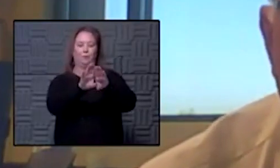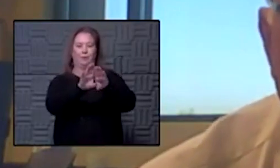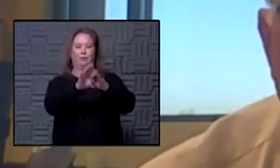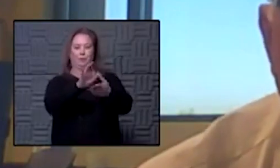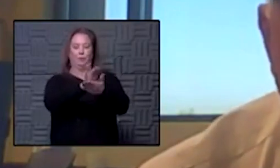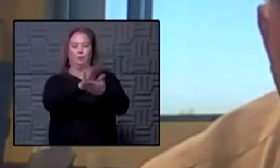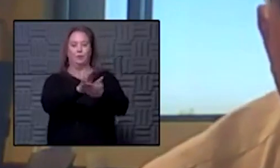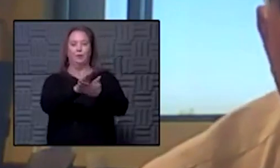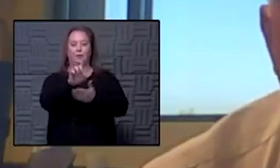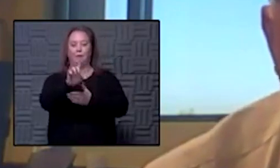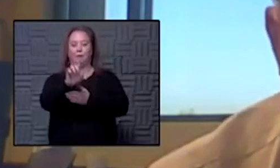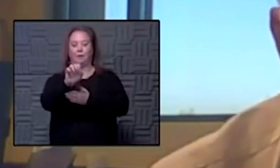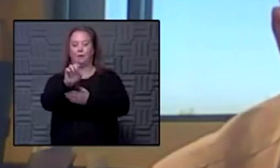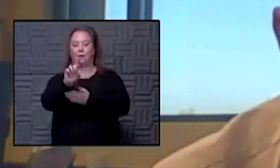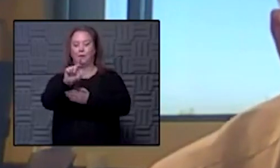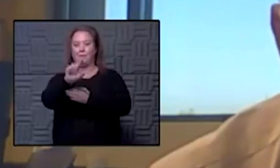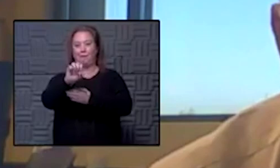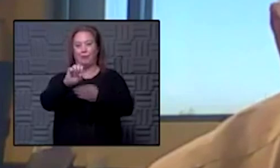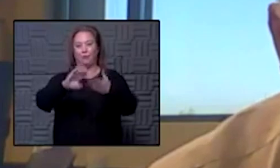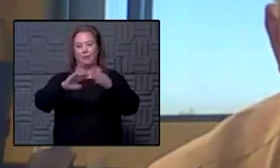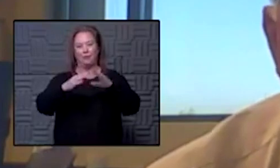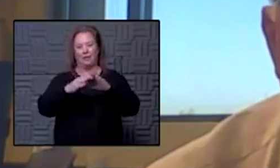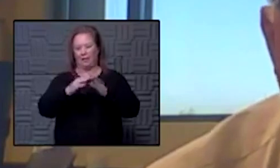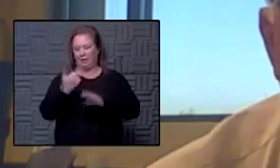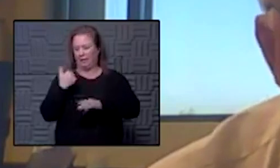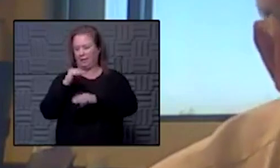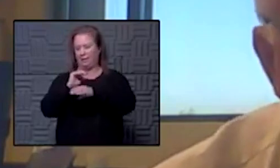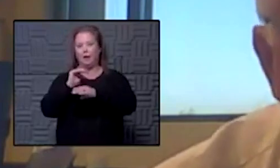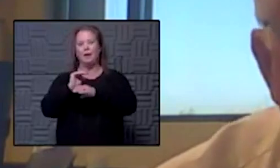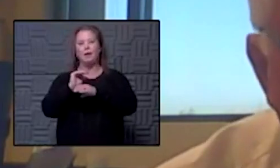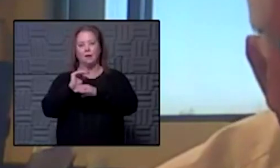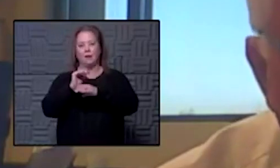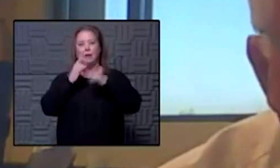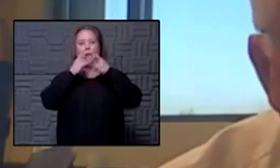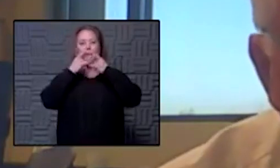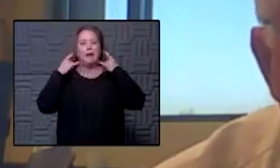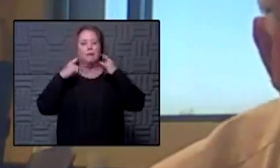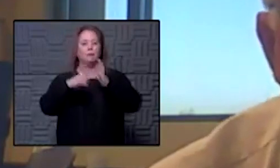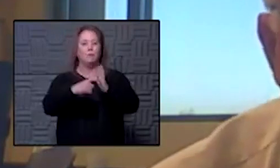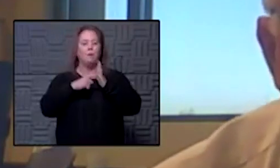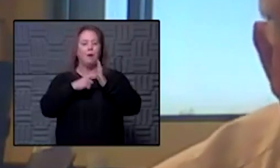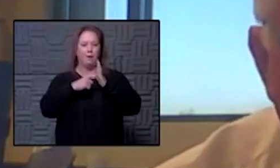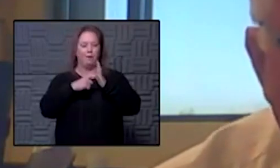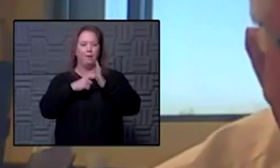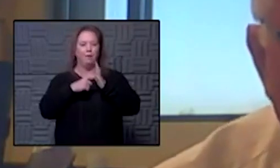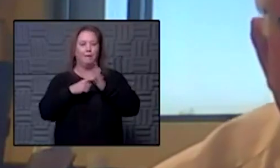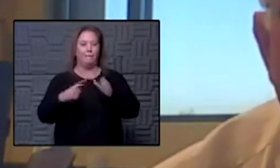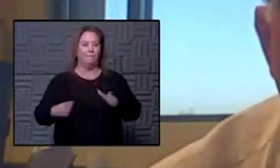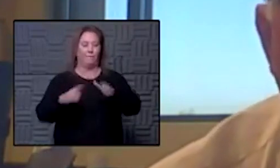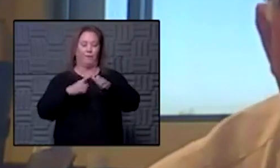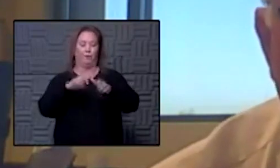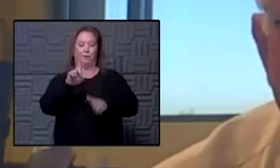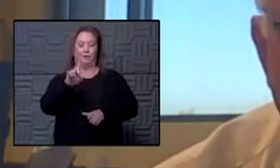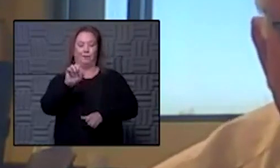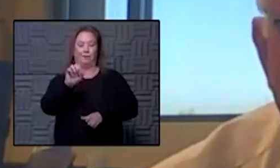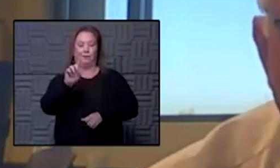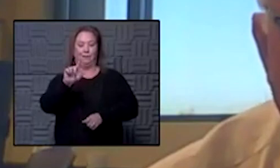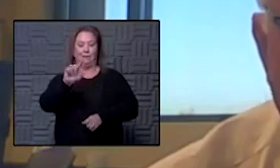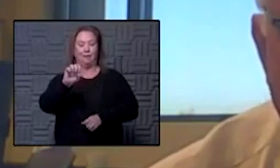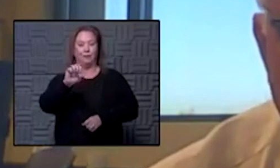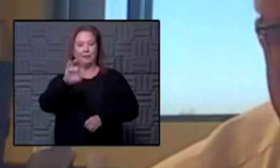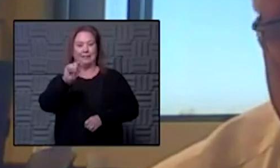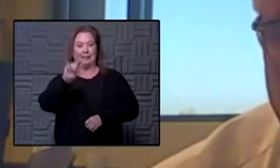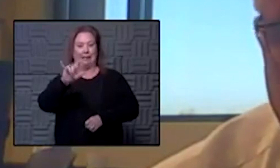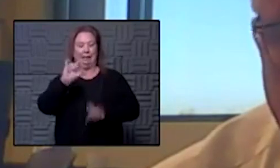uh in Ford County uh I think last night passed a mask mandate for example that's the first that they've had of anything like that